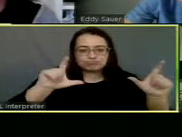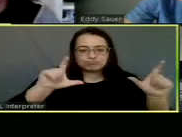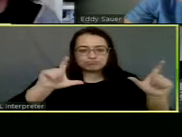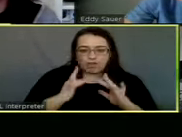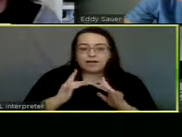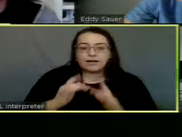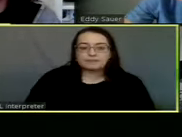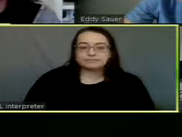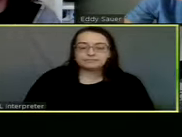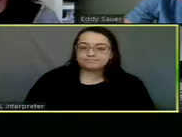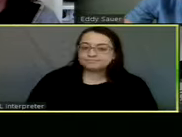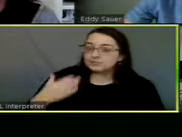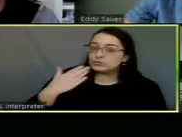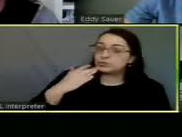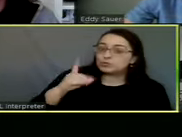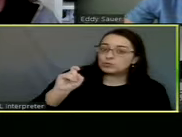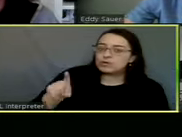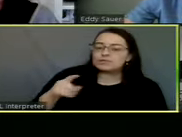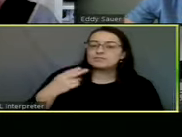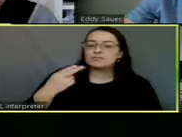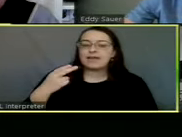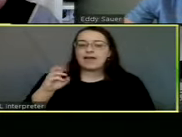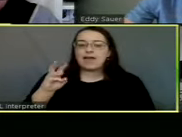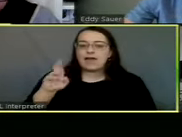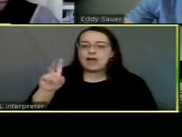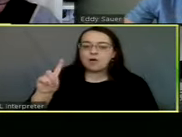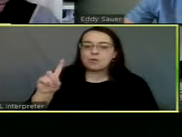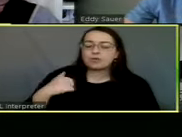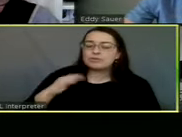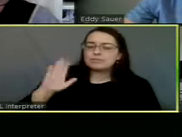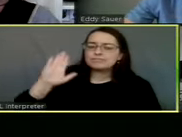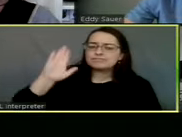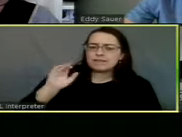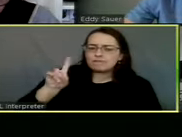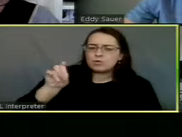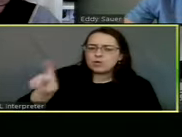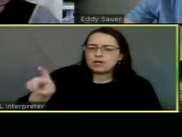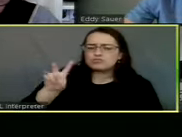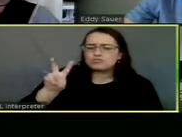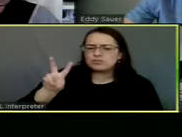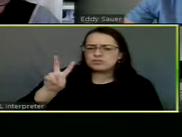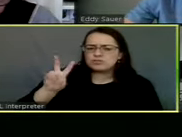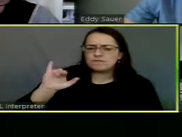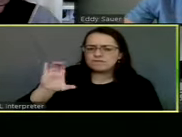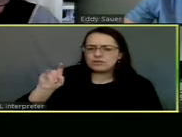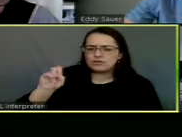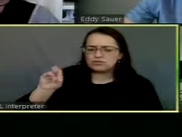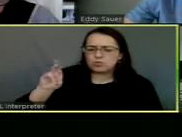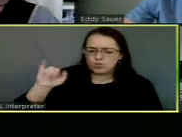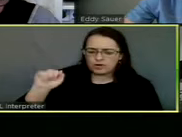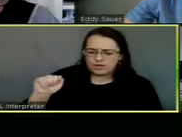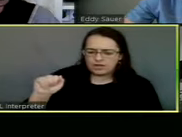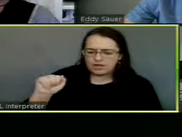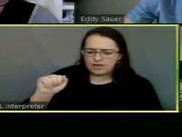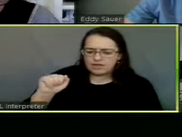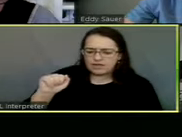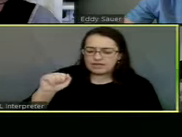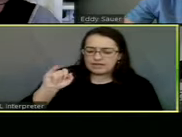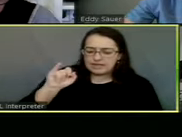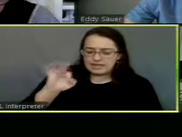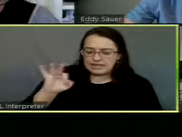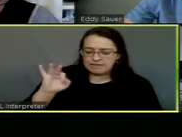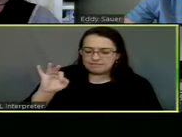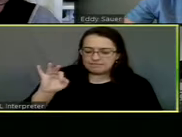Good question. Got one question. Yes, sir. Victoria, if we adopt this ordinance,